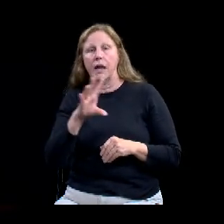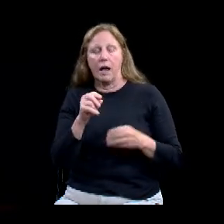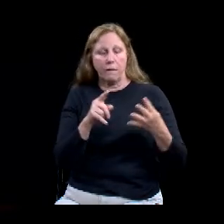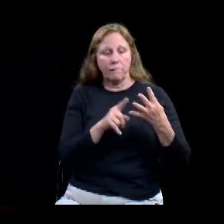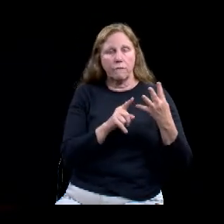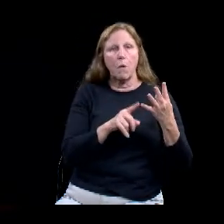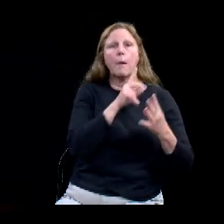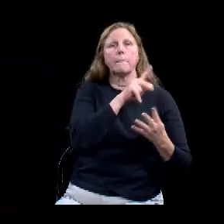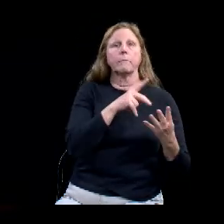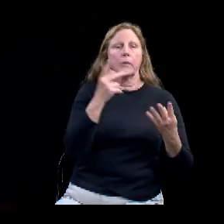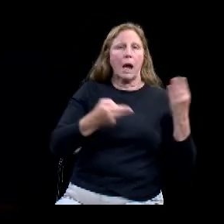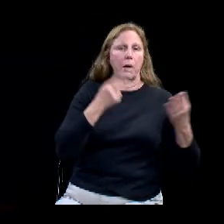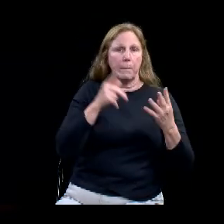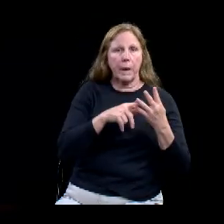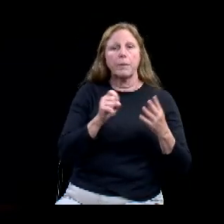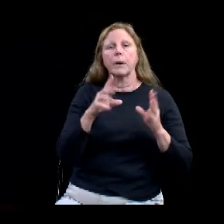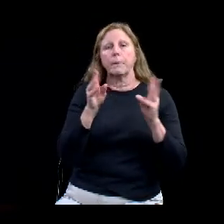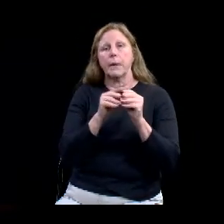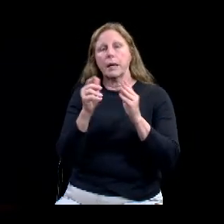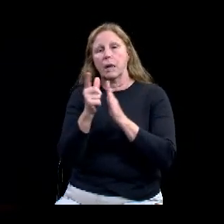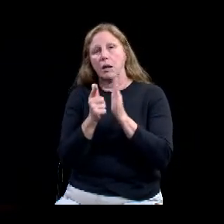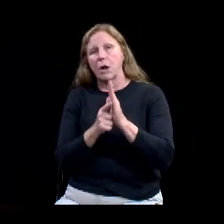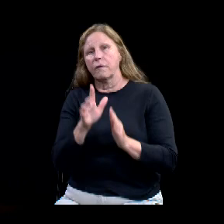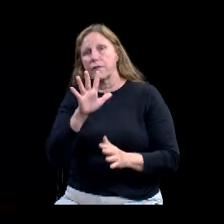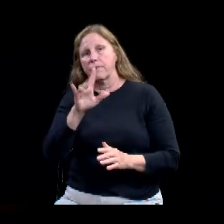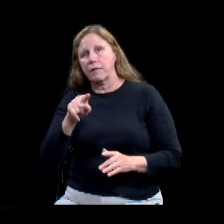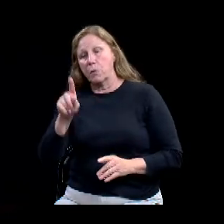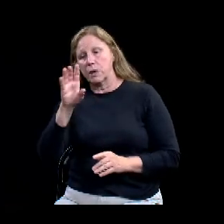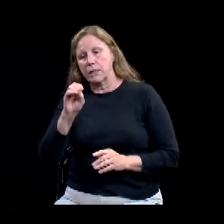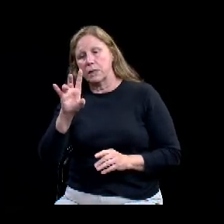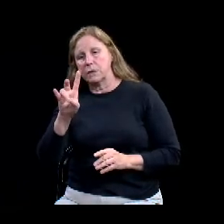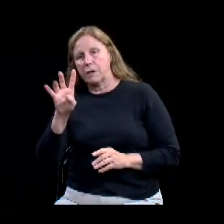We are now on executive session at 4.08 p.m.